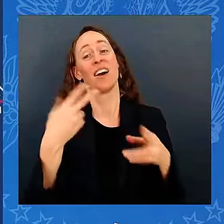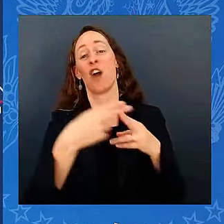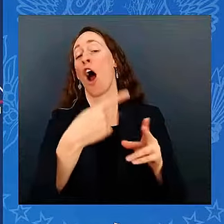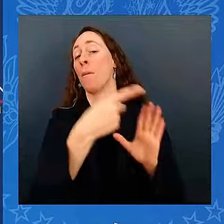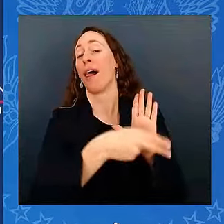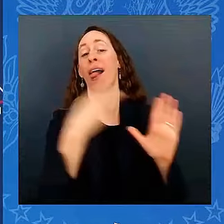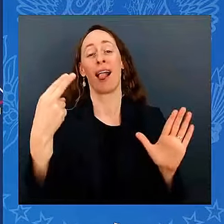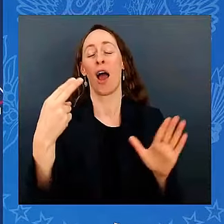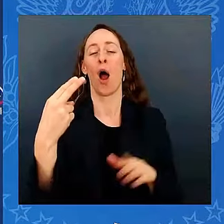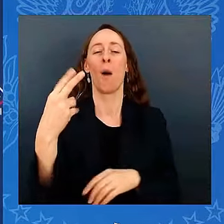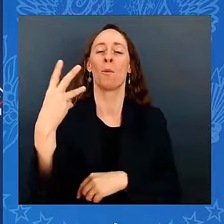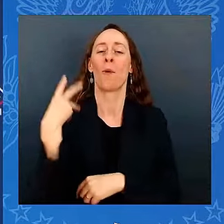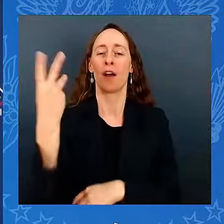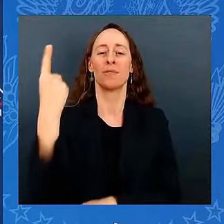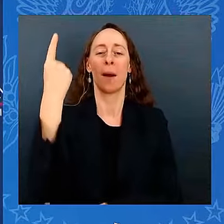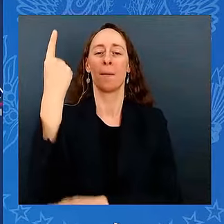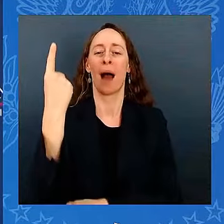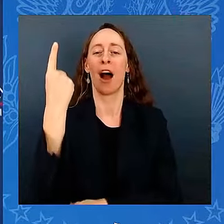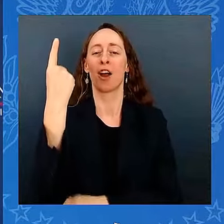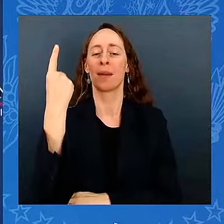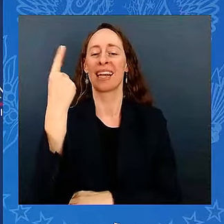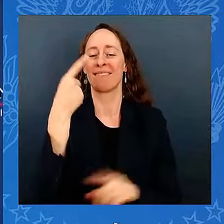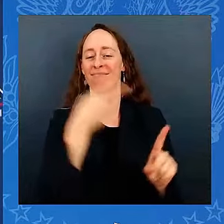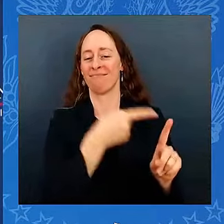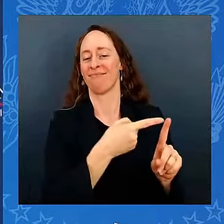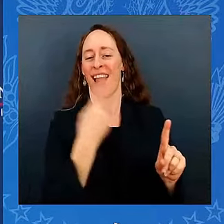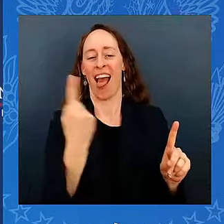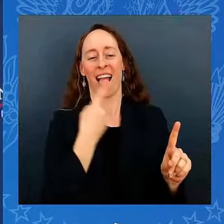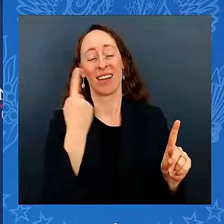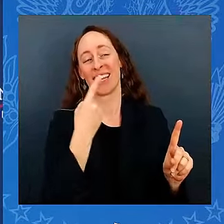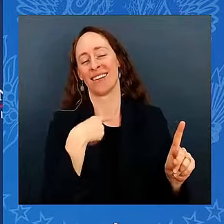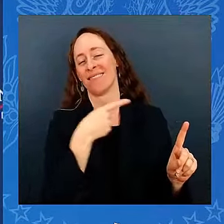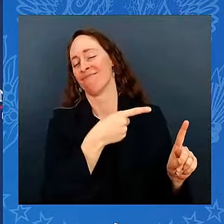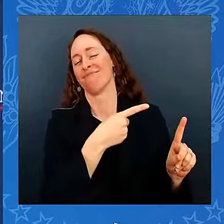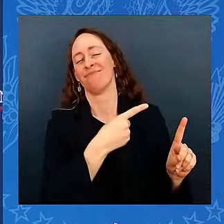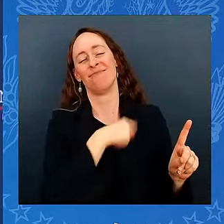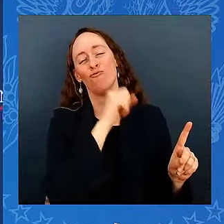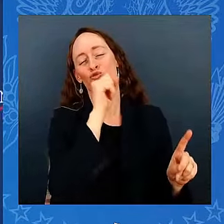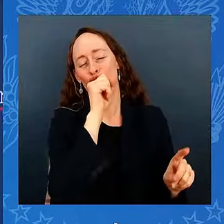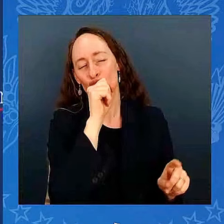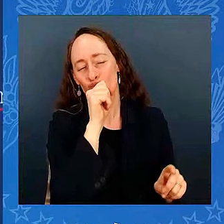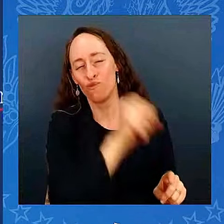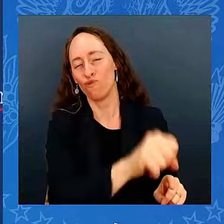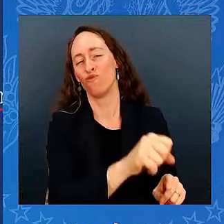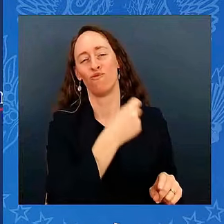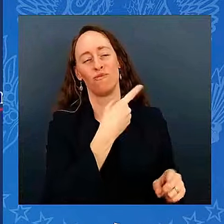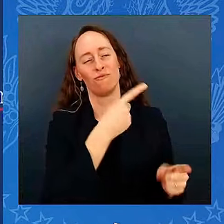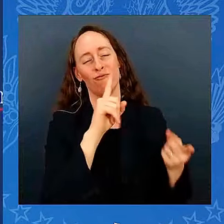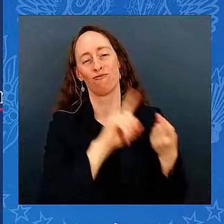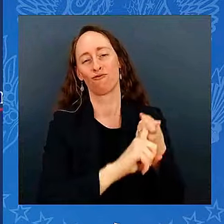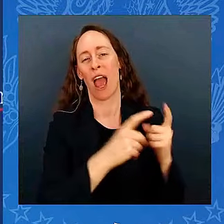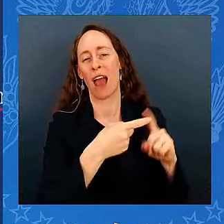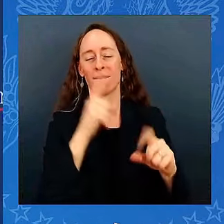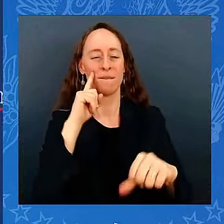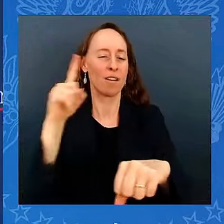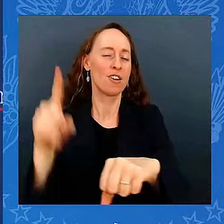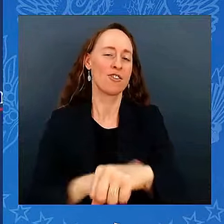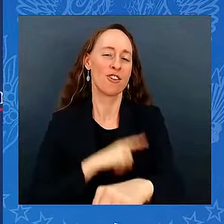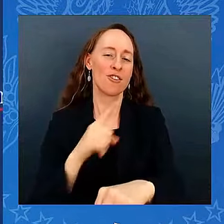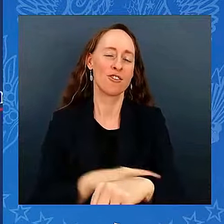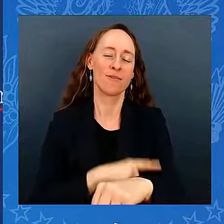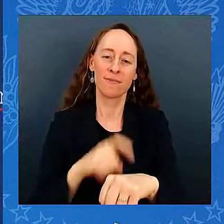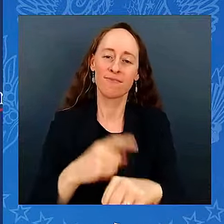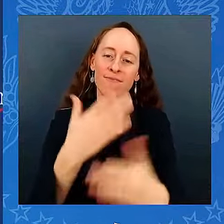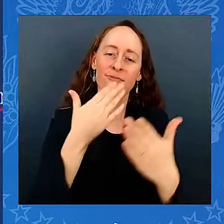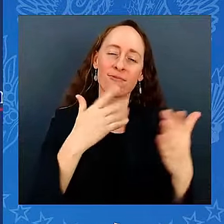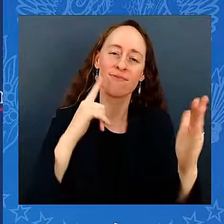I've been a friend a long time, a long time. And not only thank you for the introduction, David, but thank you for your friendship. And thank you all